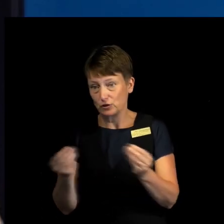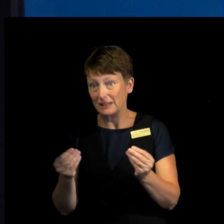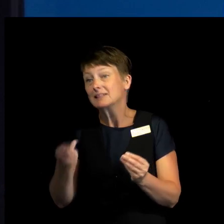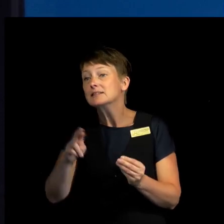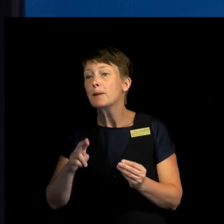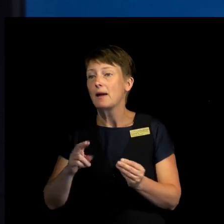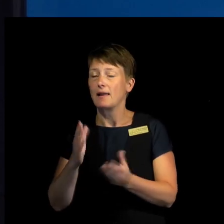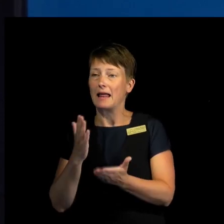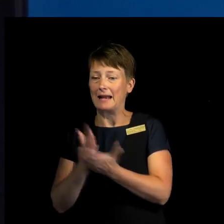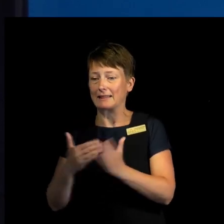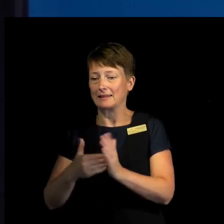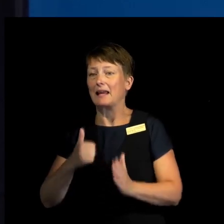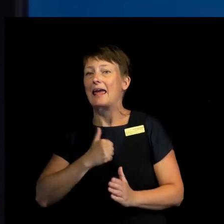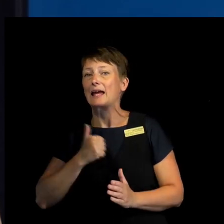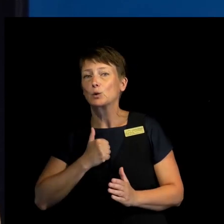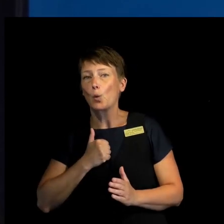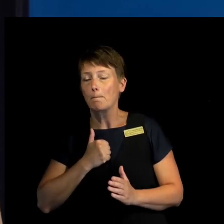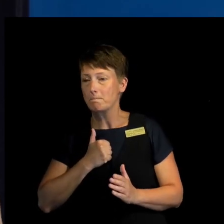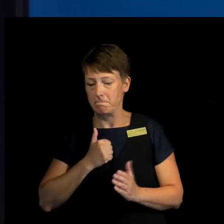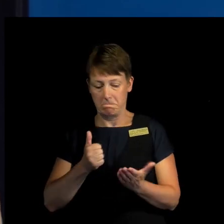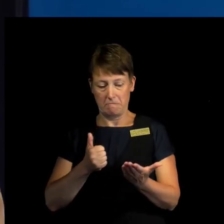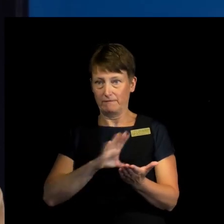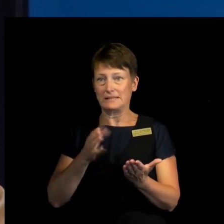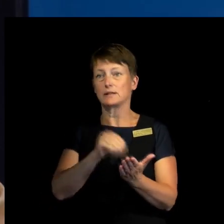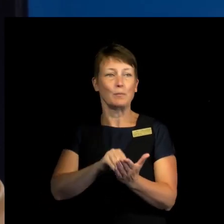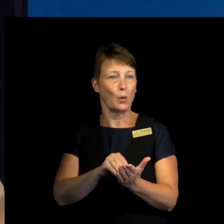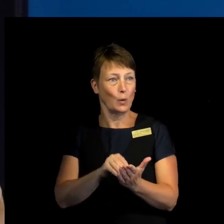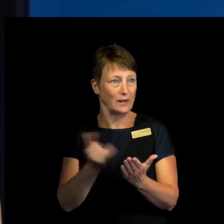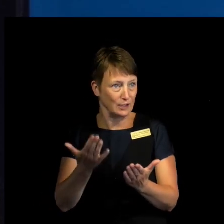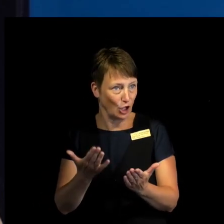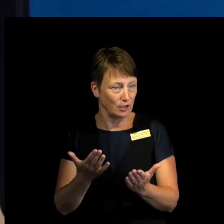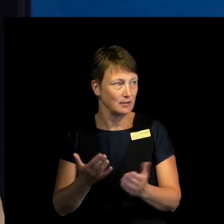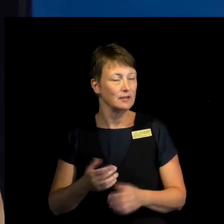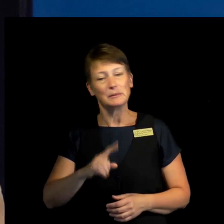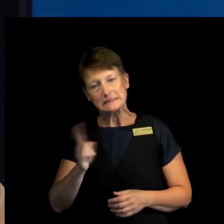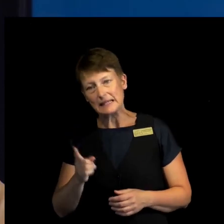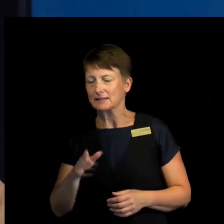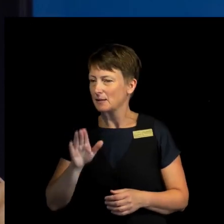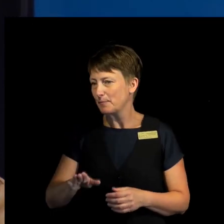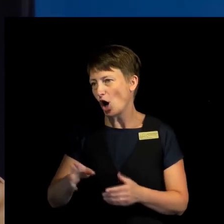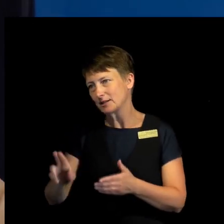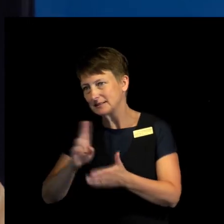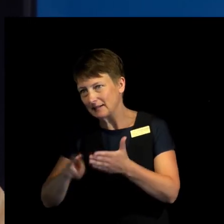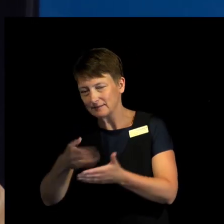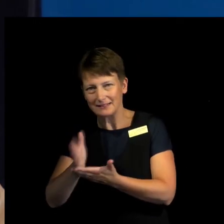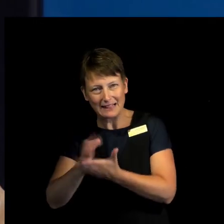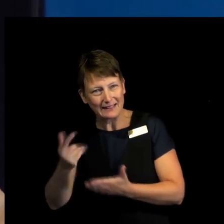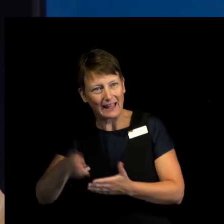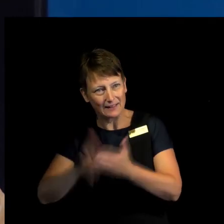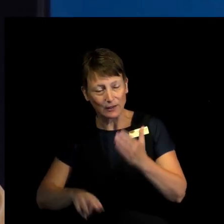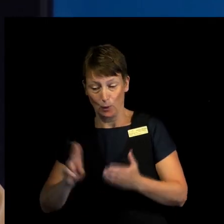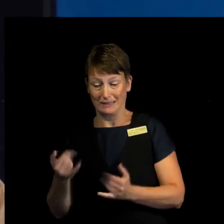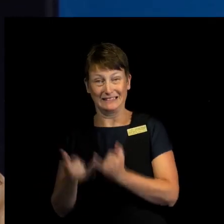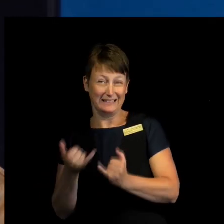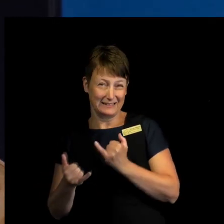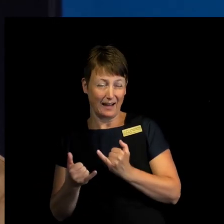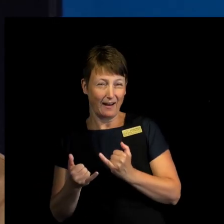legally binding conventions, for example. But then we saw a development in the Convention on the Rights of a Child and the last edition were the rights of people with disabilities out in